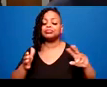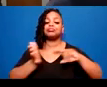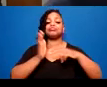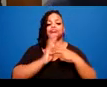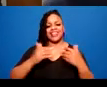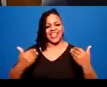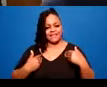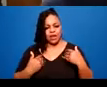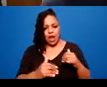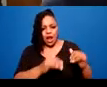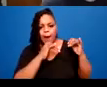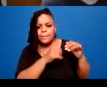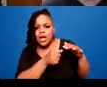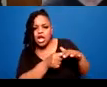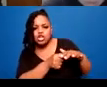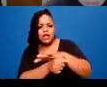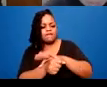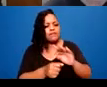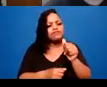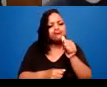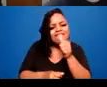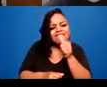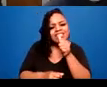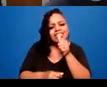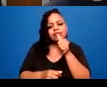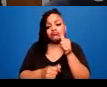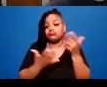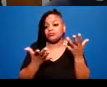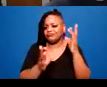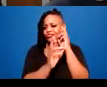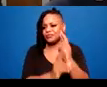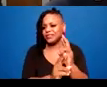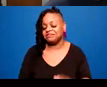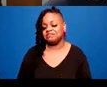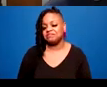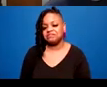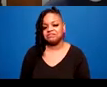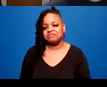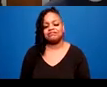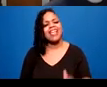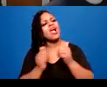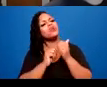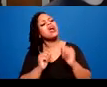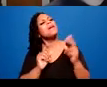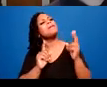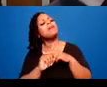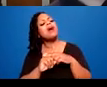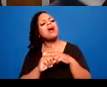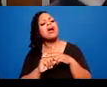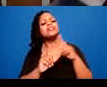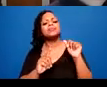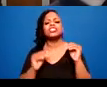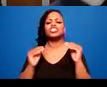If I was to apply that with a disability justice lens, I would think about bodily autonomy,